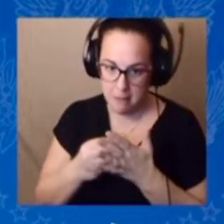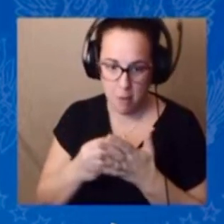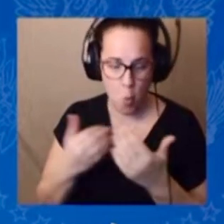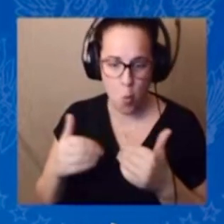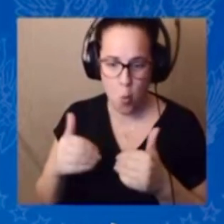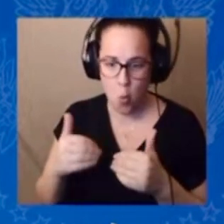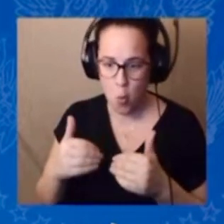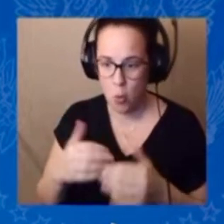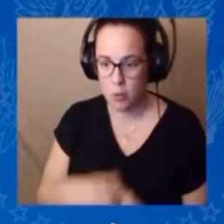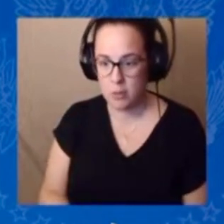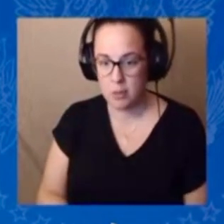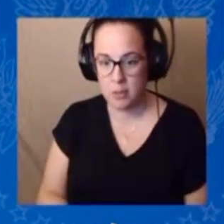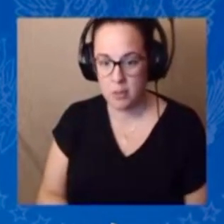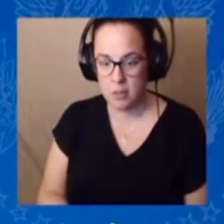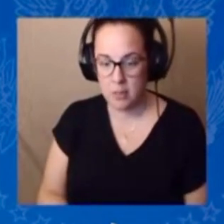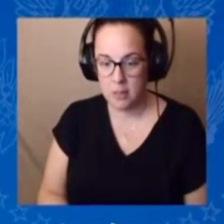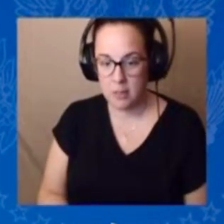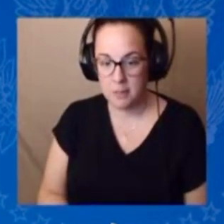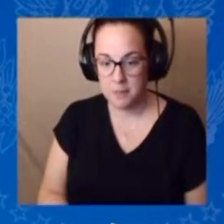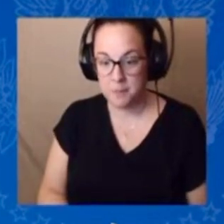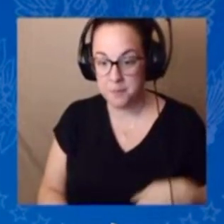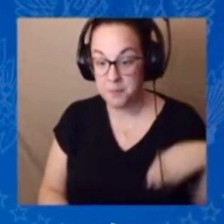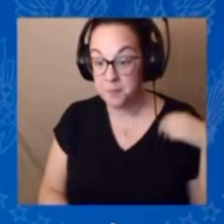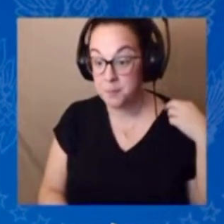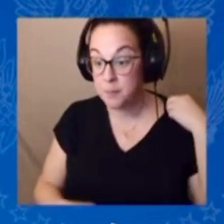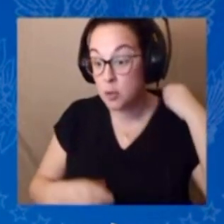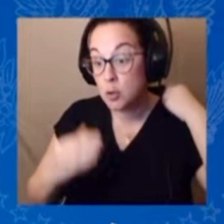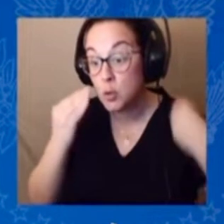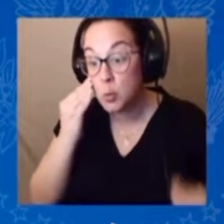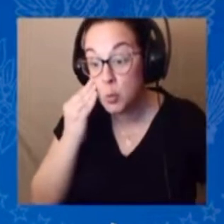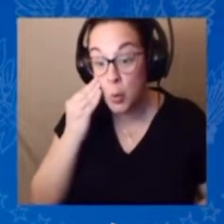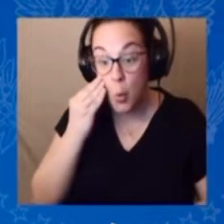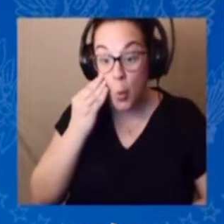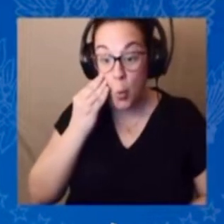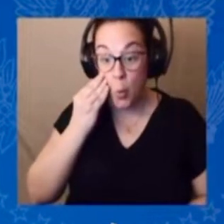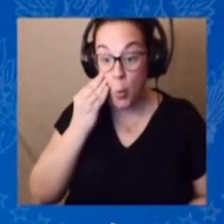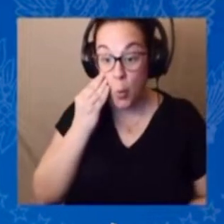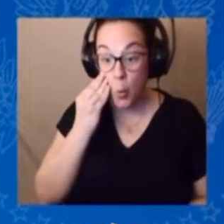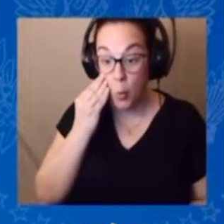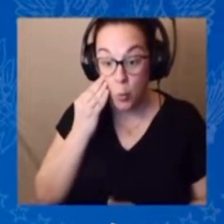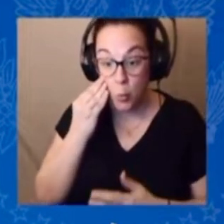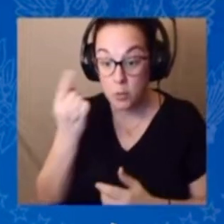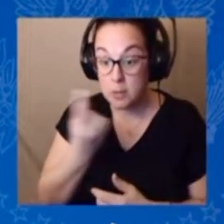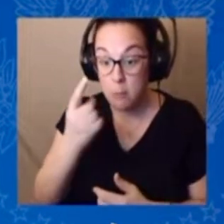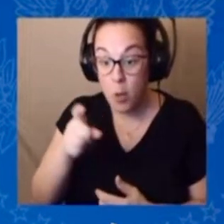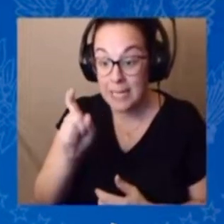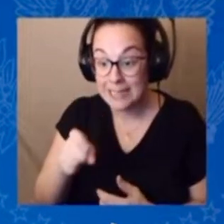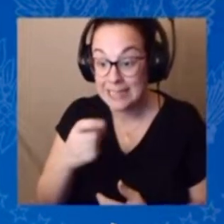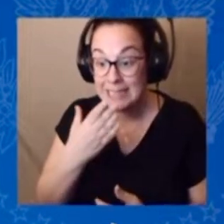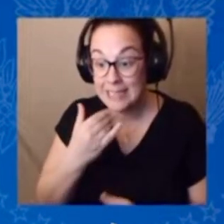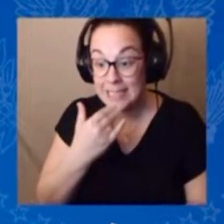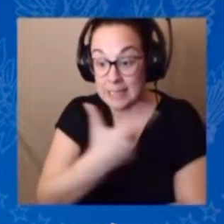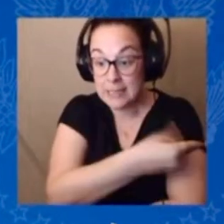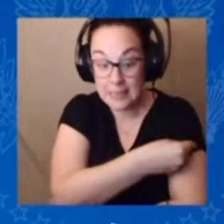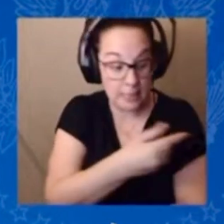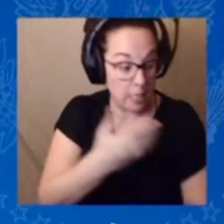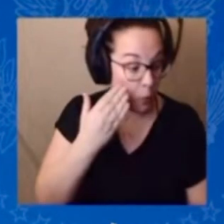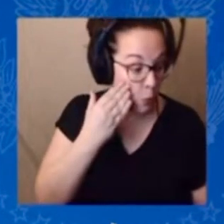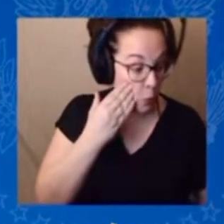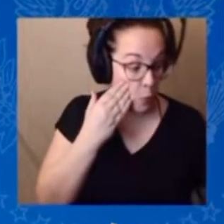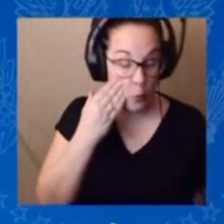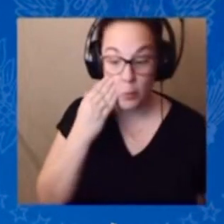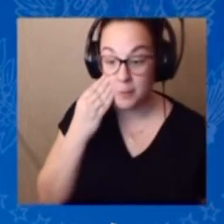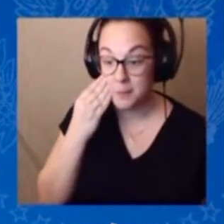How many of know anyone who needs insulin? Because of that type of one? Well, you were paying about $400 to $600